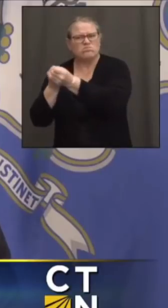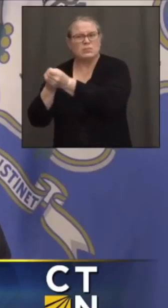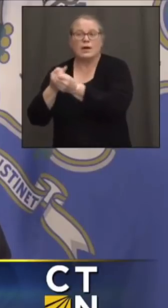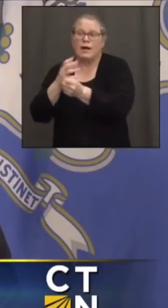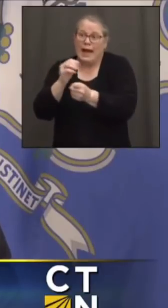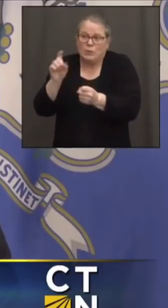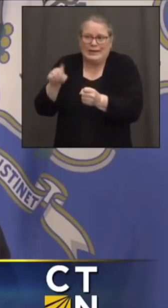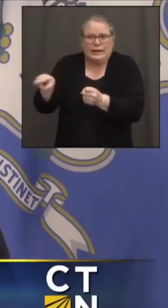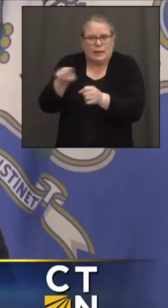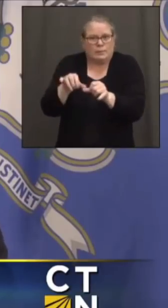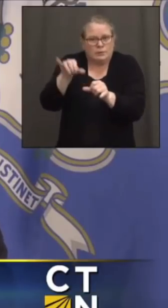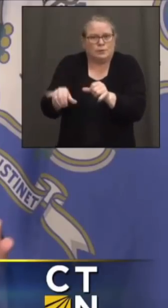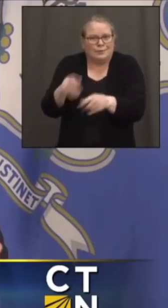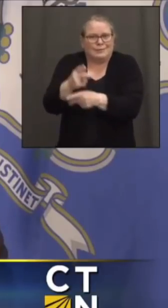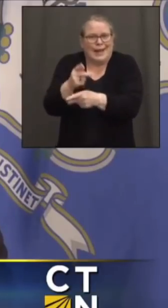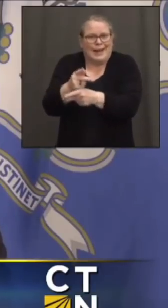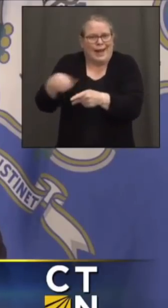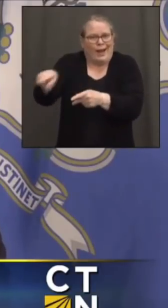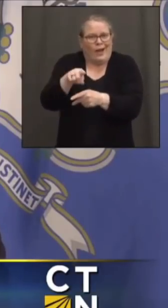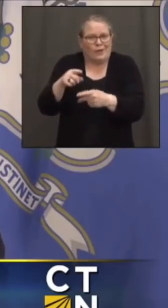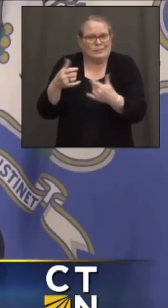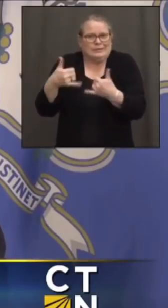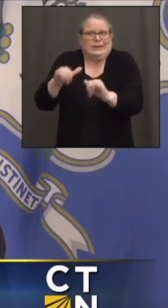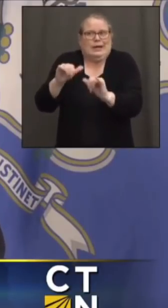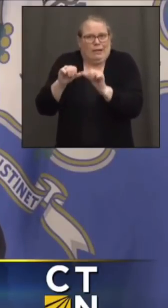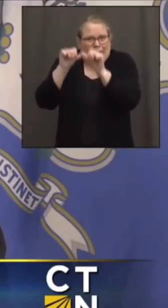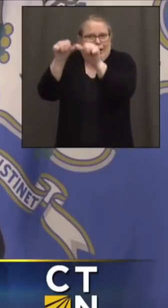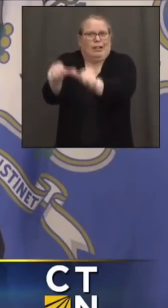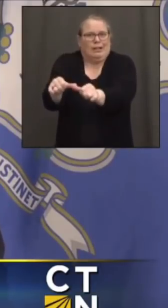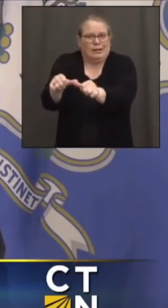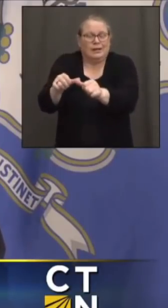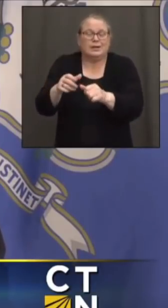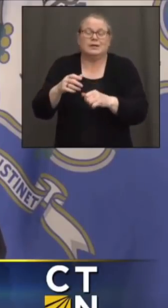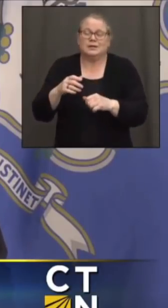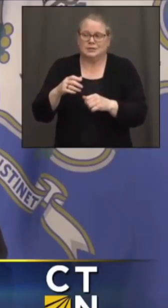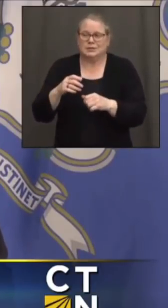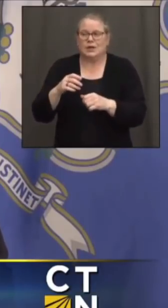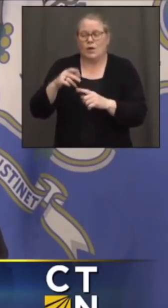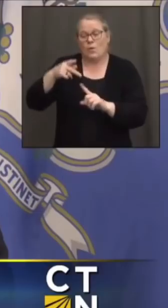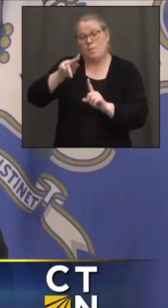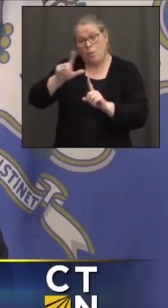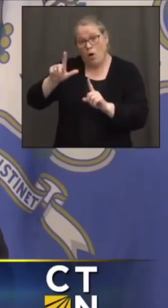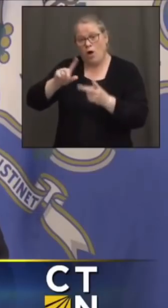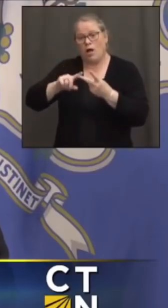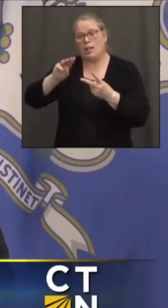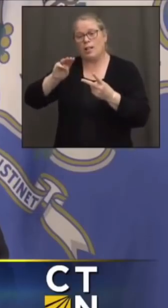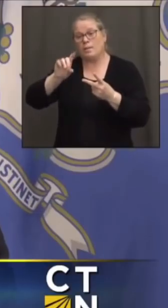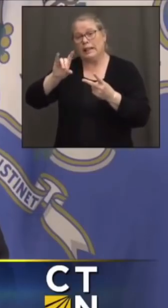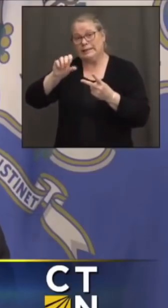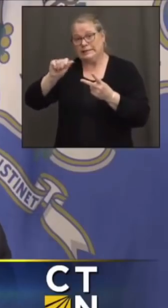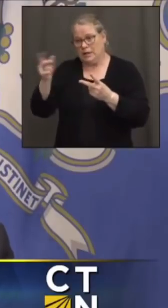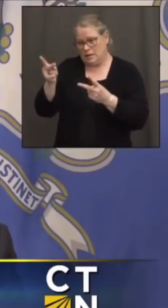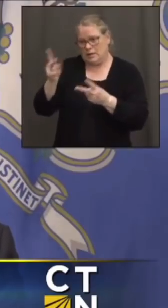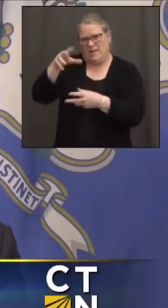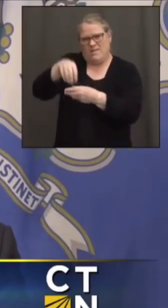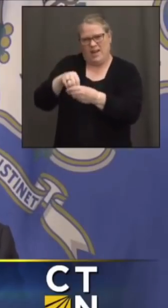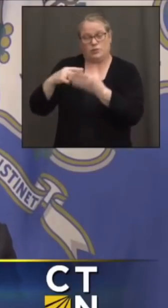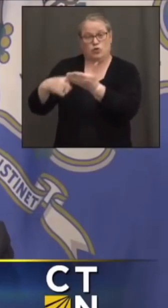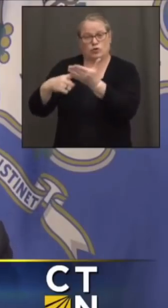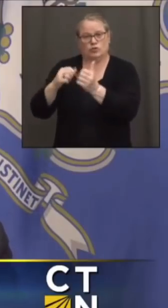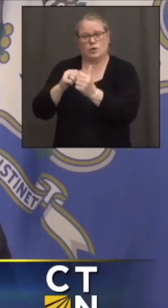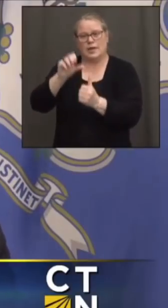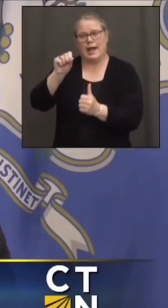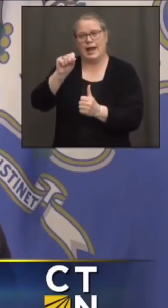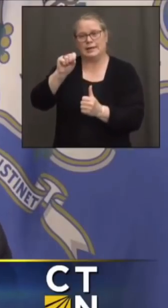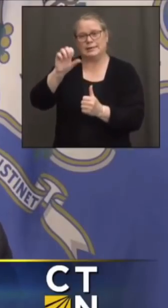so, yes, we have put in place, you know, Paul and Melissa have taken the lead in negotiations with SEIU,